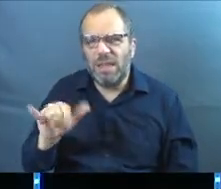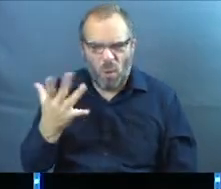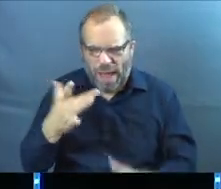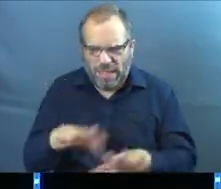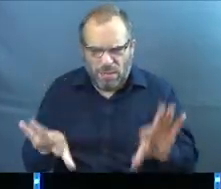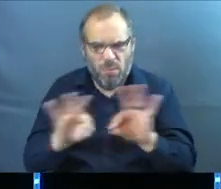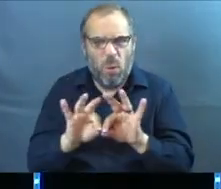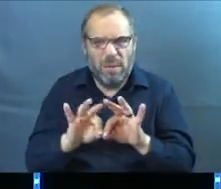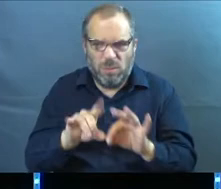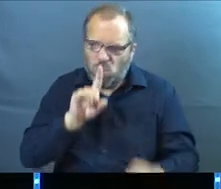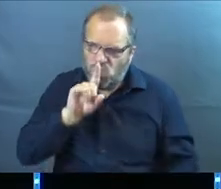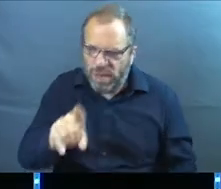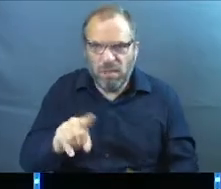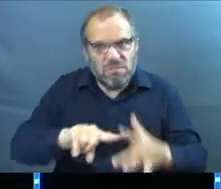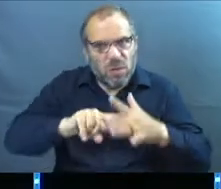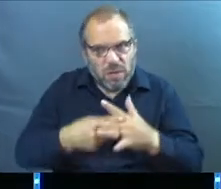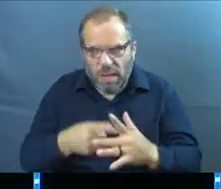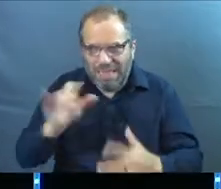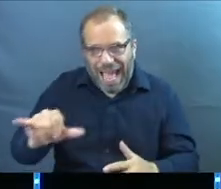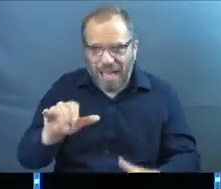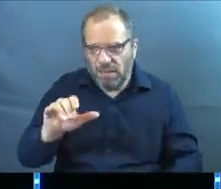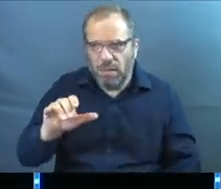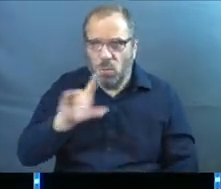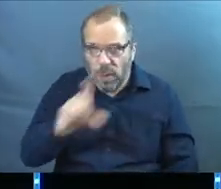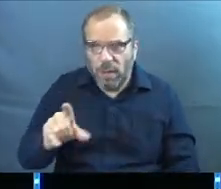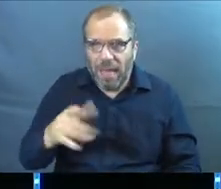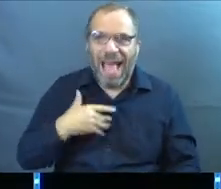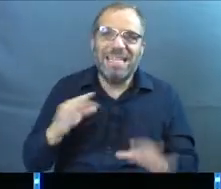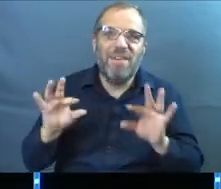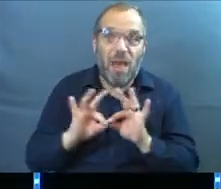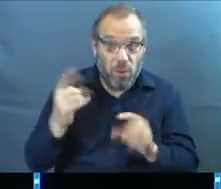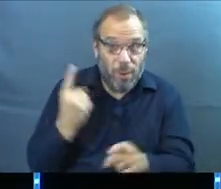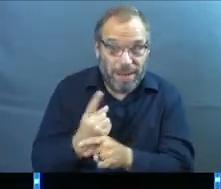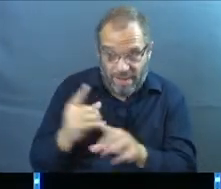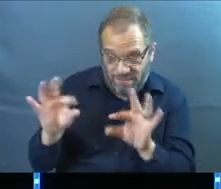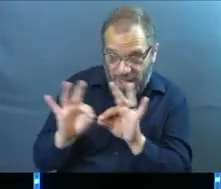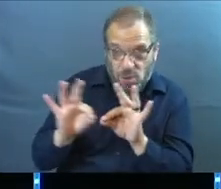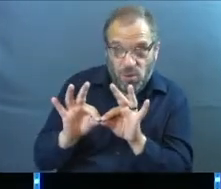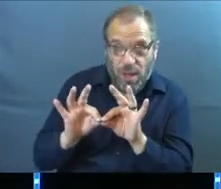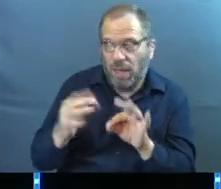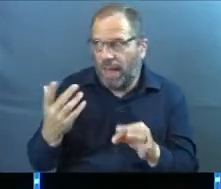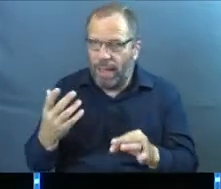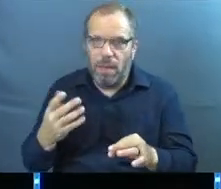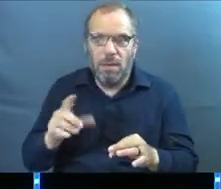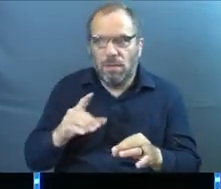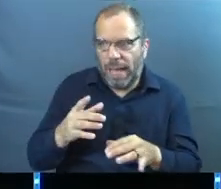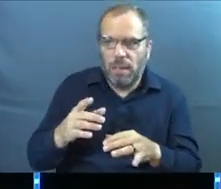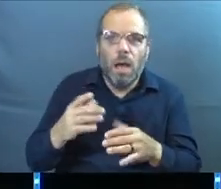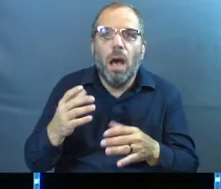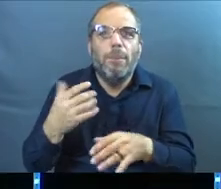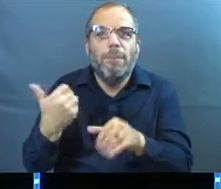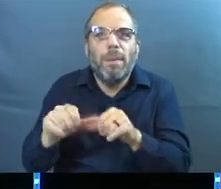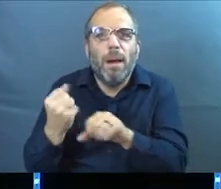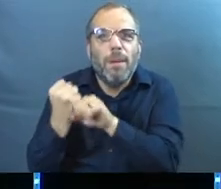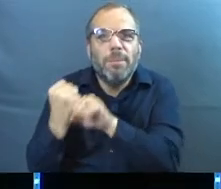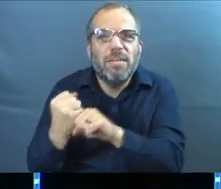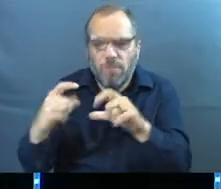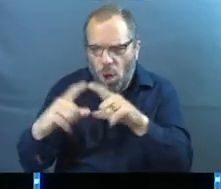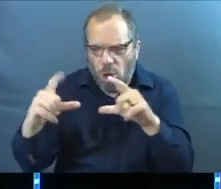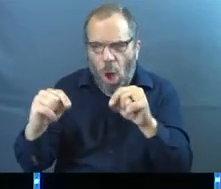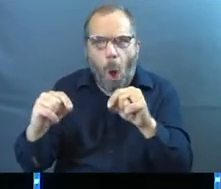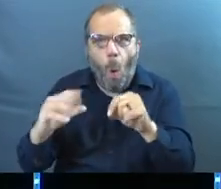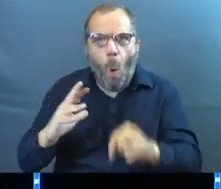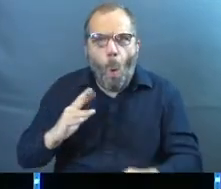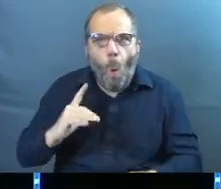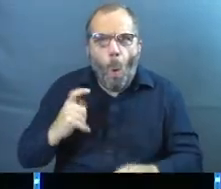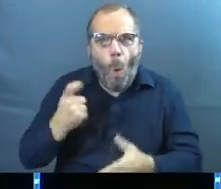few reasons. One, when you have something that's authentic, it usually comes with value. Amen? It's like you think of like authentic baseball cards, and it's like they, those things are